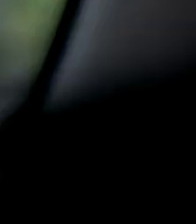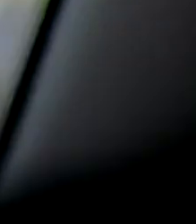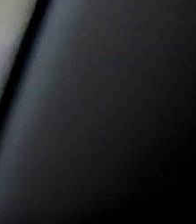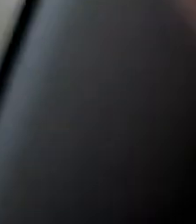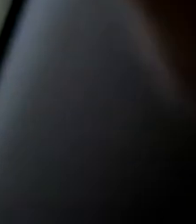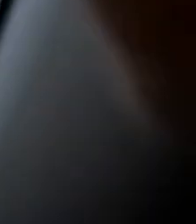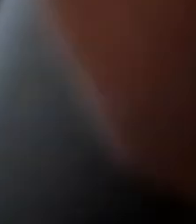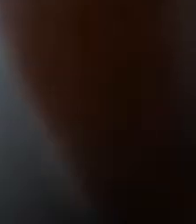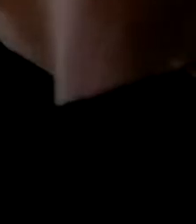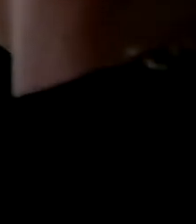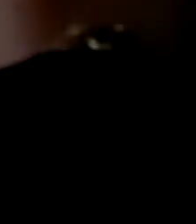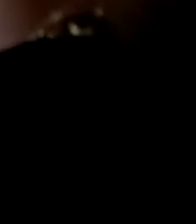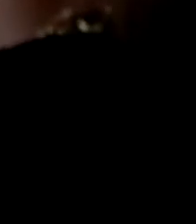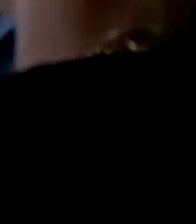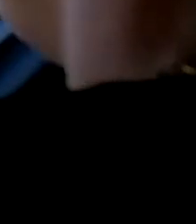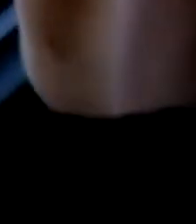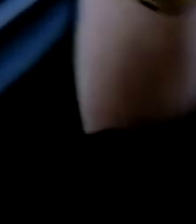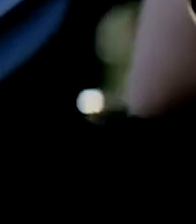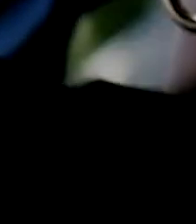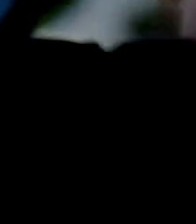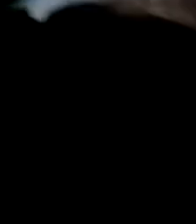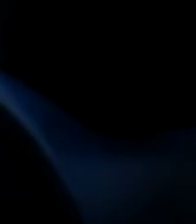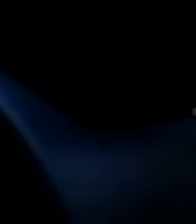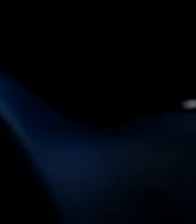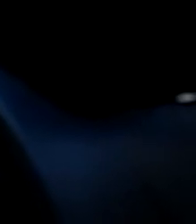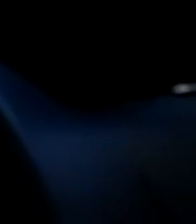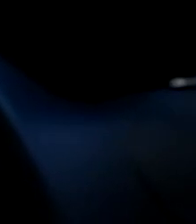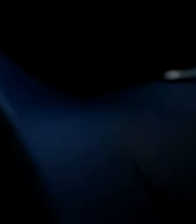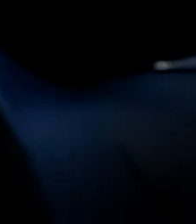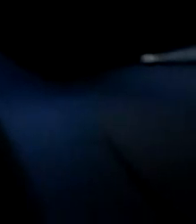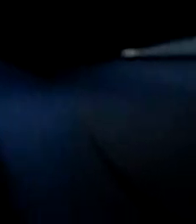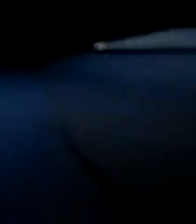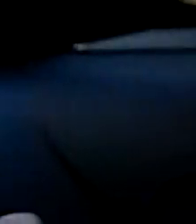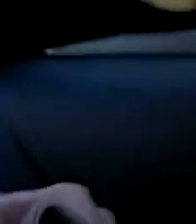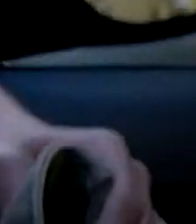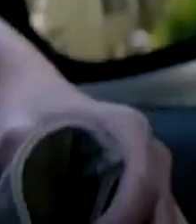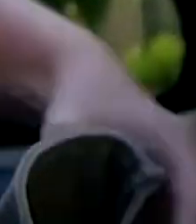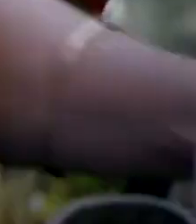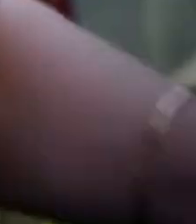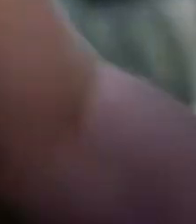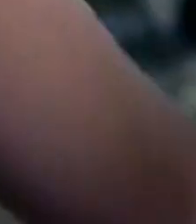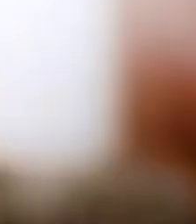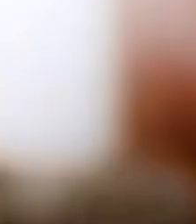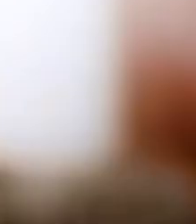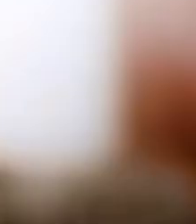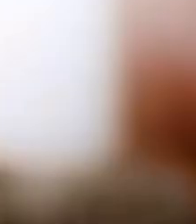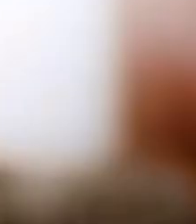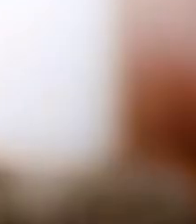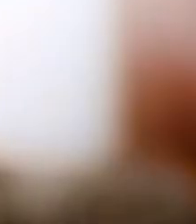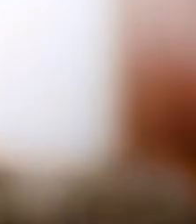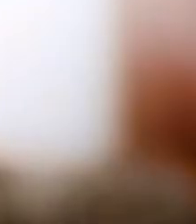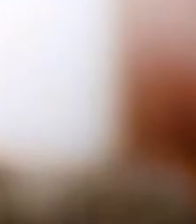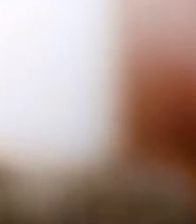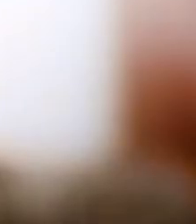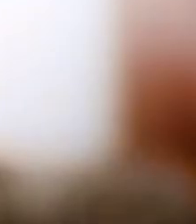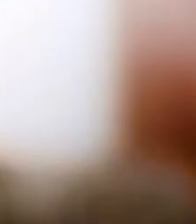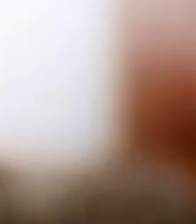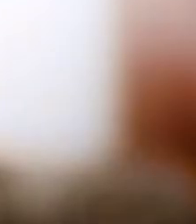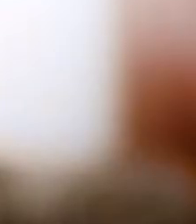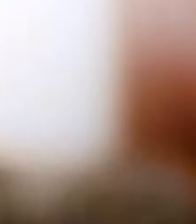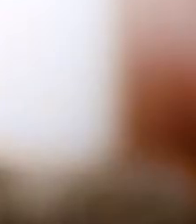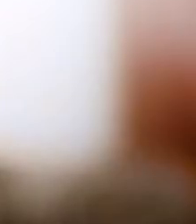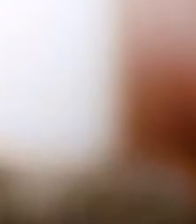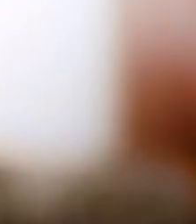for me. I can earn a lot more with less hours and there's no middle management and I arrange all my own